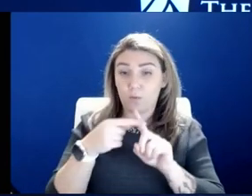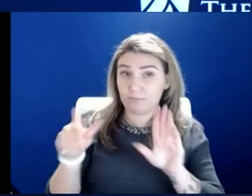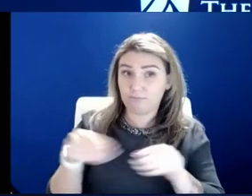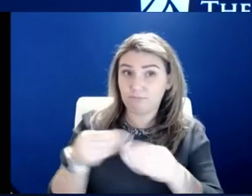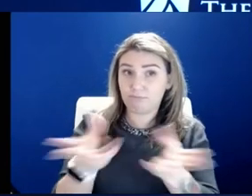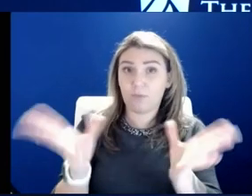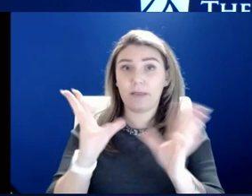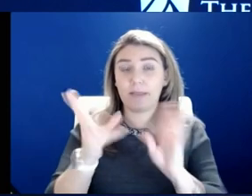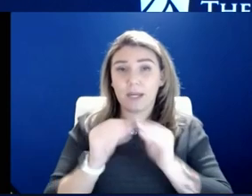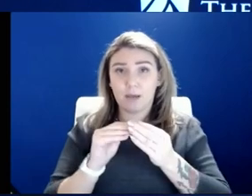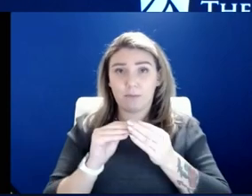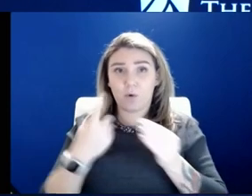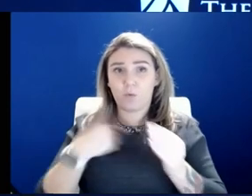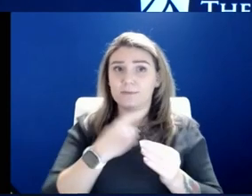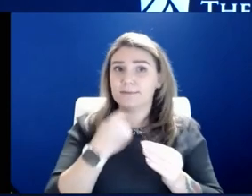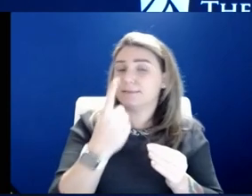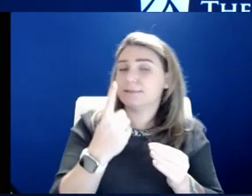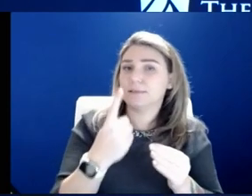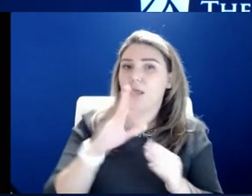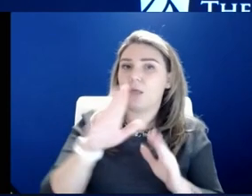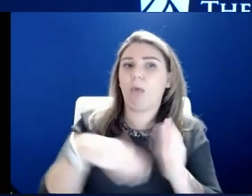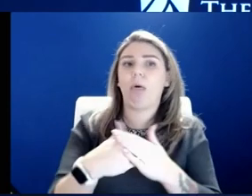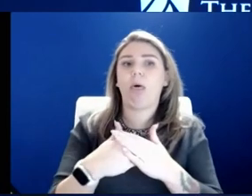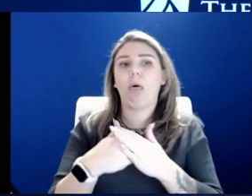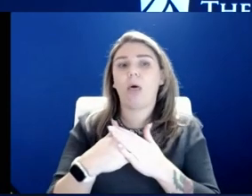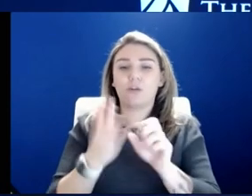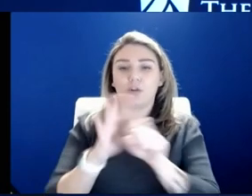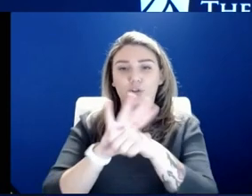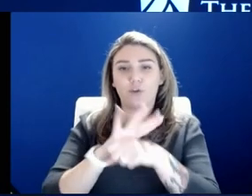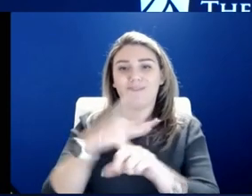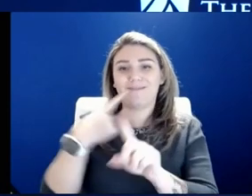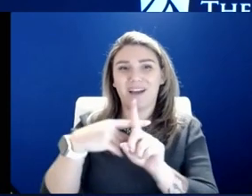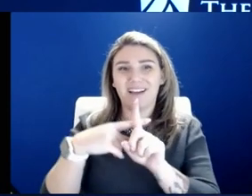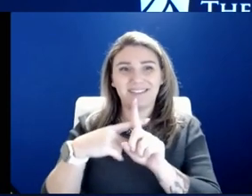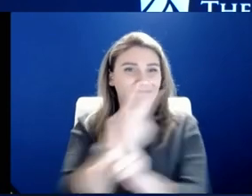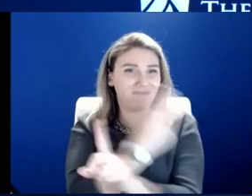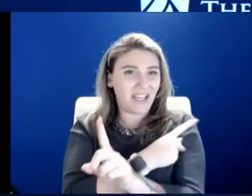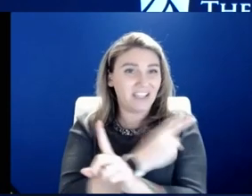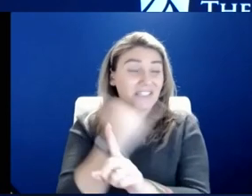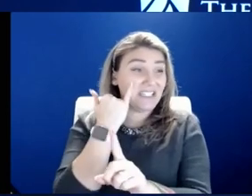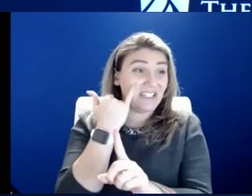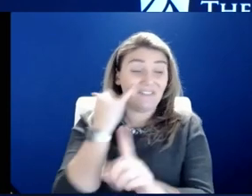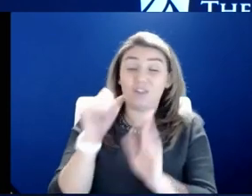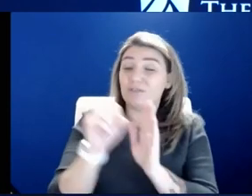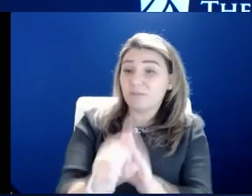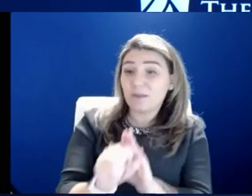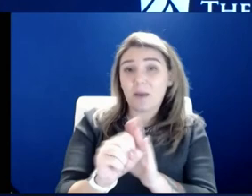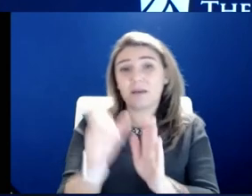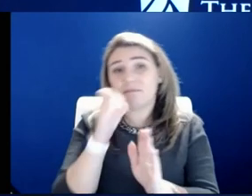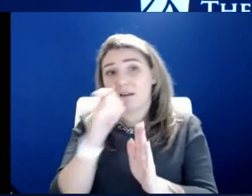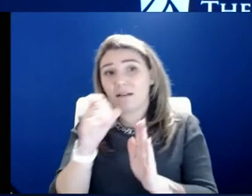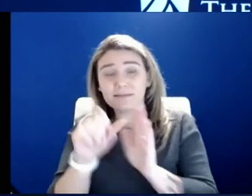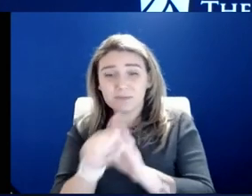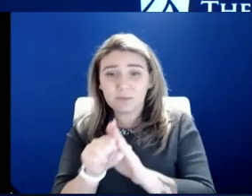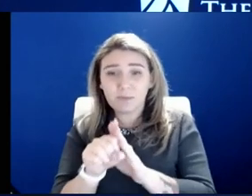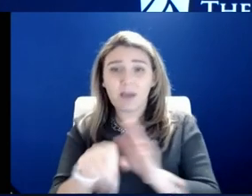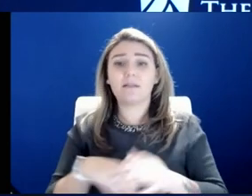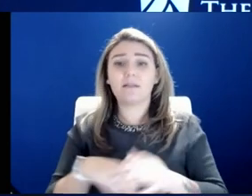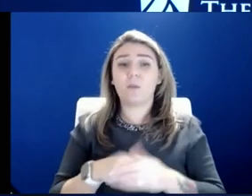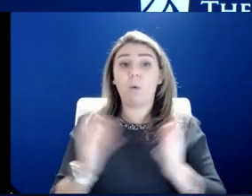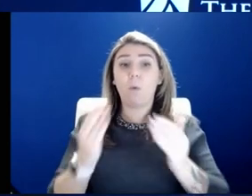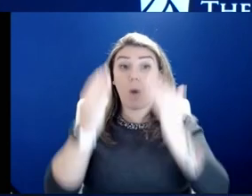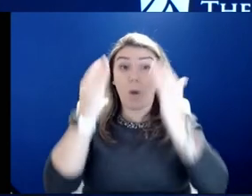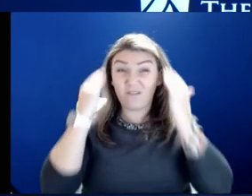telling you about all the COVID positive patients we have, whether they're symptomatic or asymptomatic, the overwhelming majority